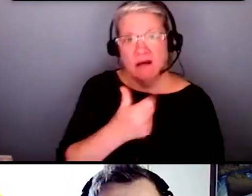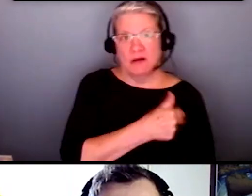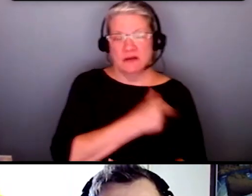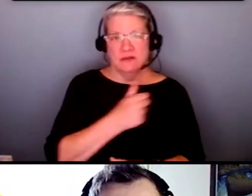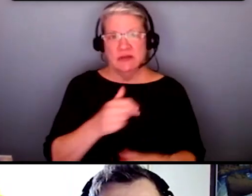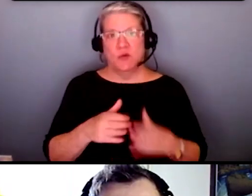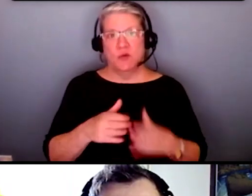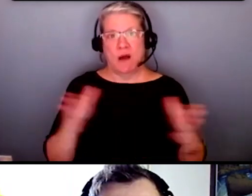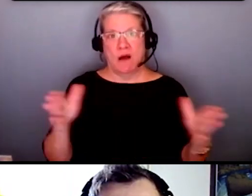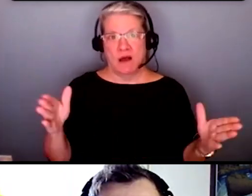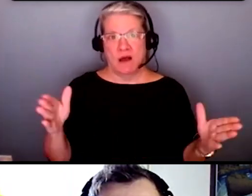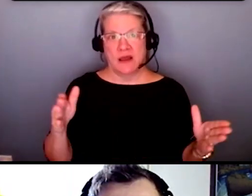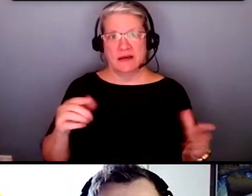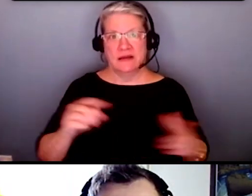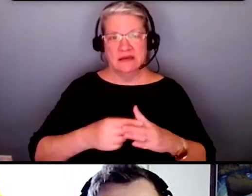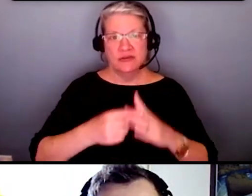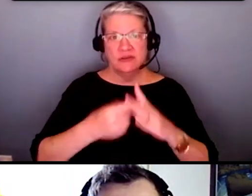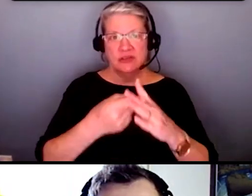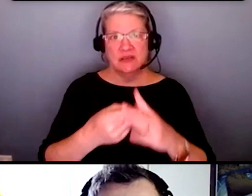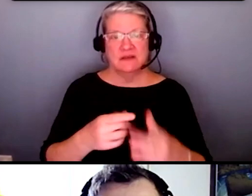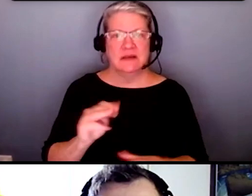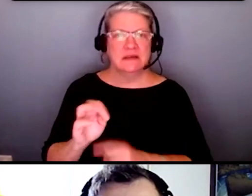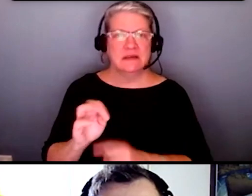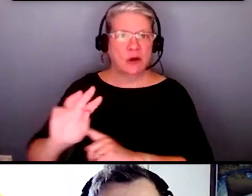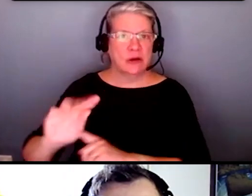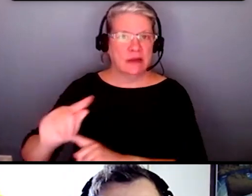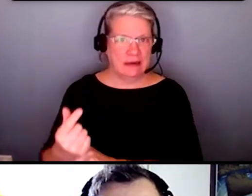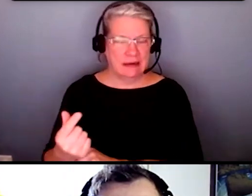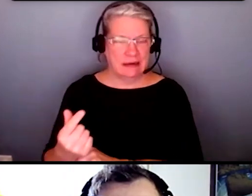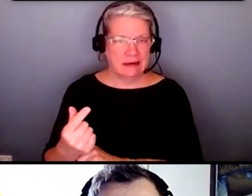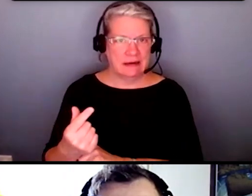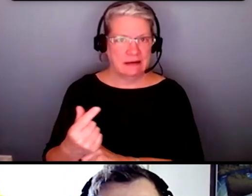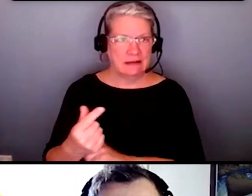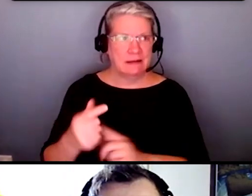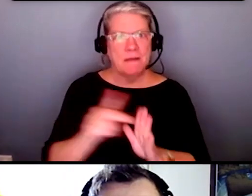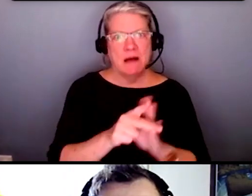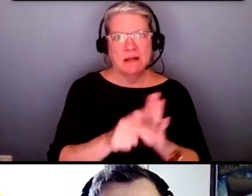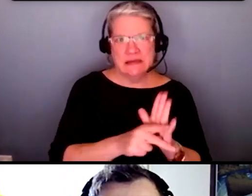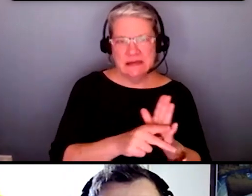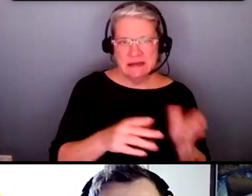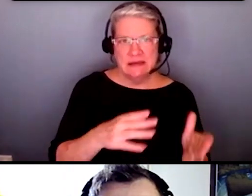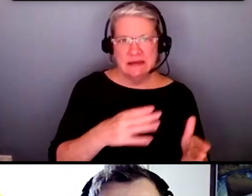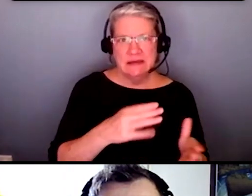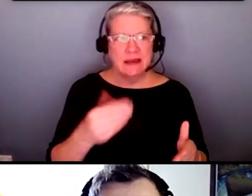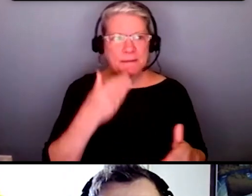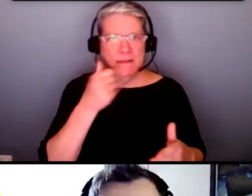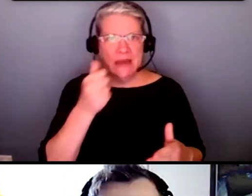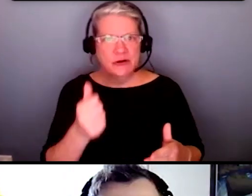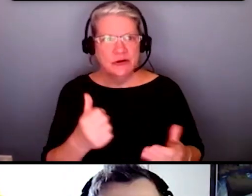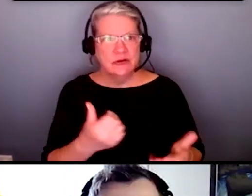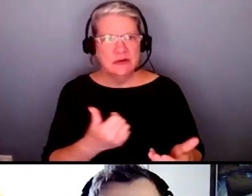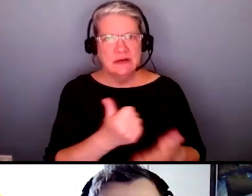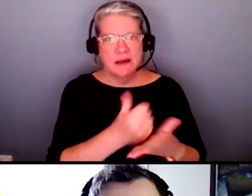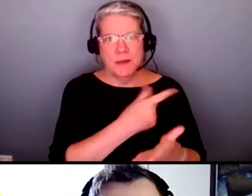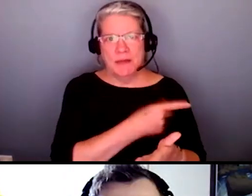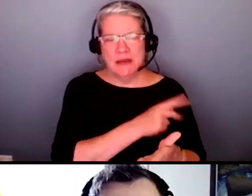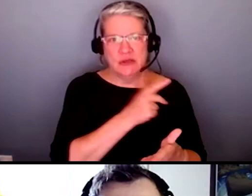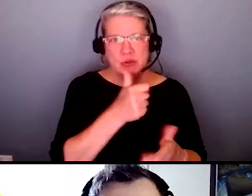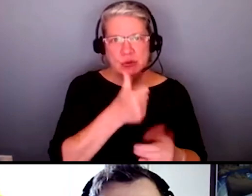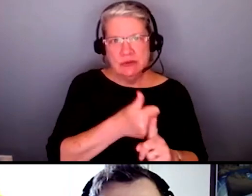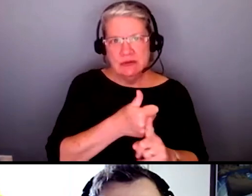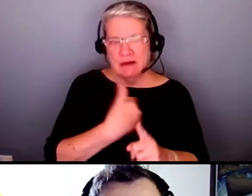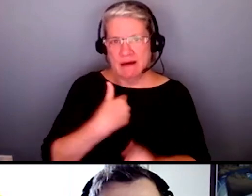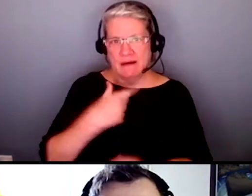initiatives include modification of certain practices and policies to help better suit and cater to patients living with disabilities